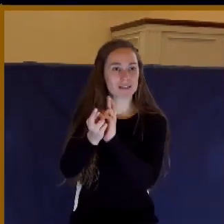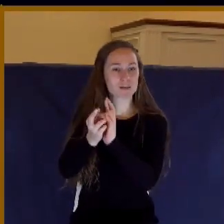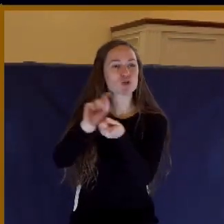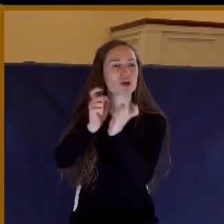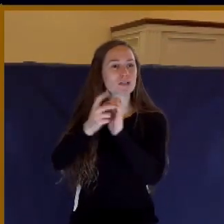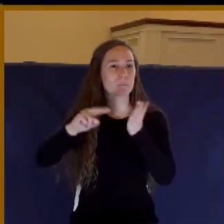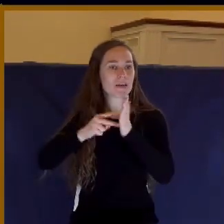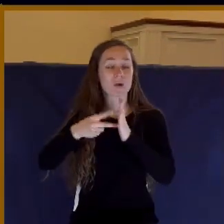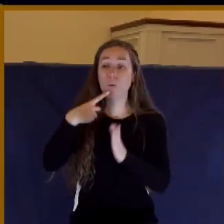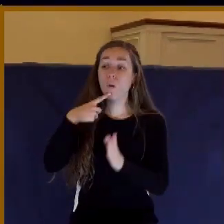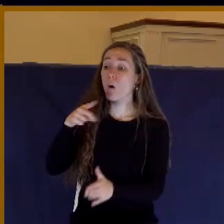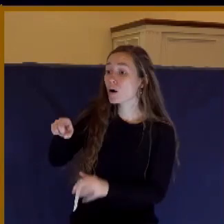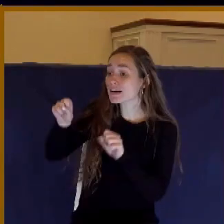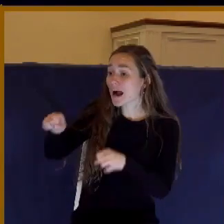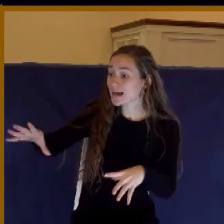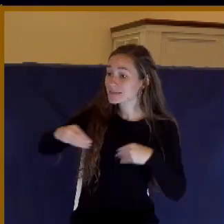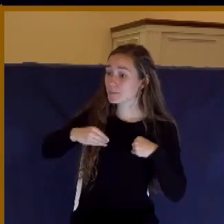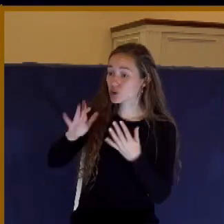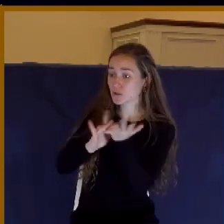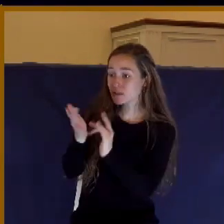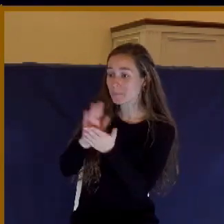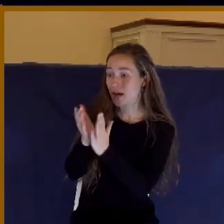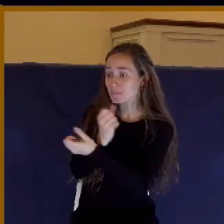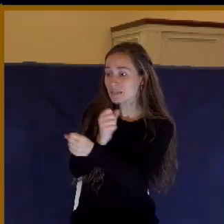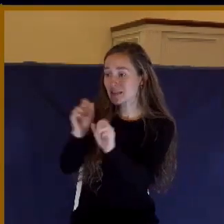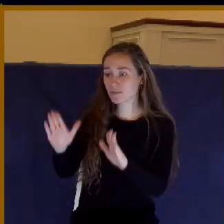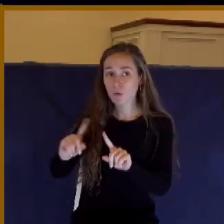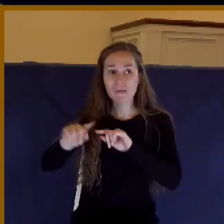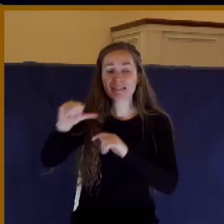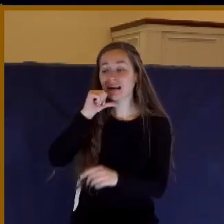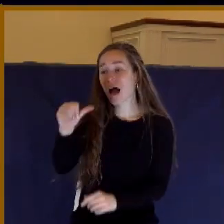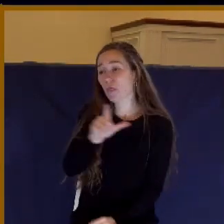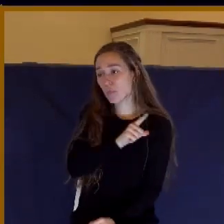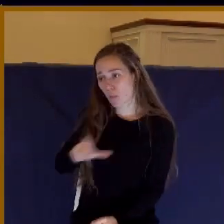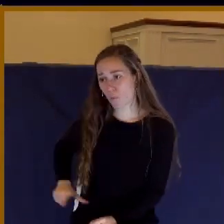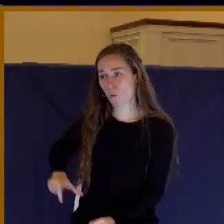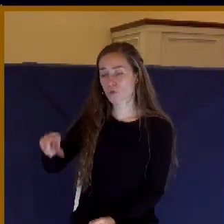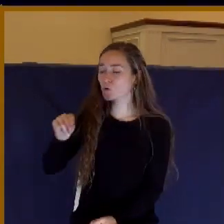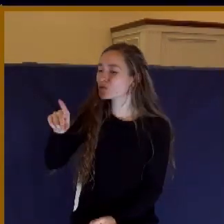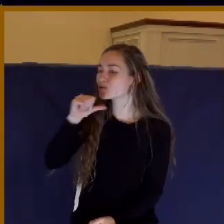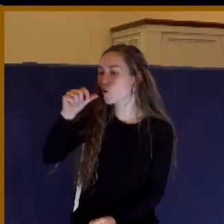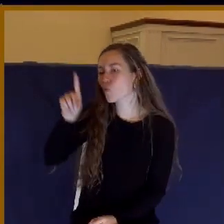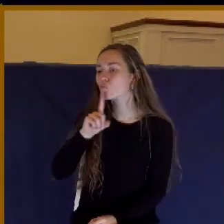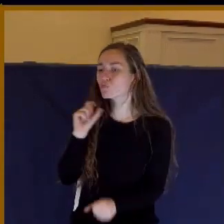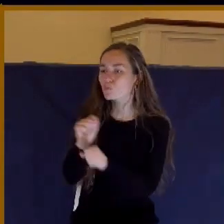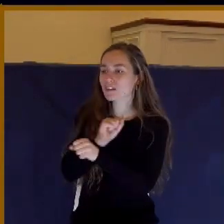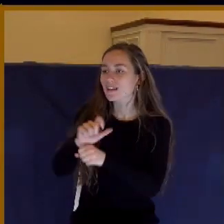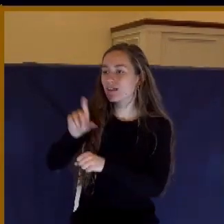you can accept Jesus as your Savior, but not your Lord. You don't have to submit to him.